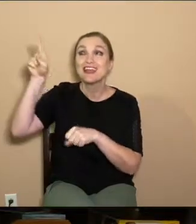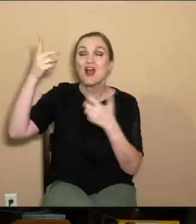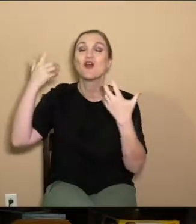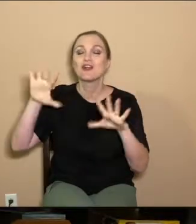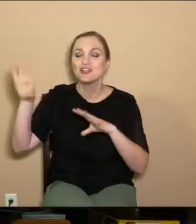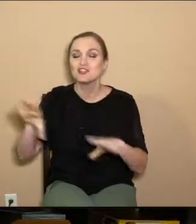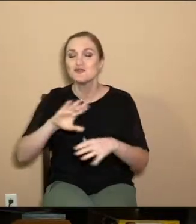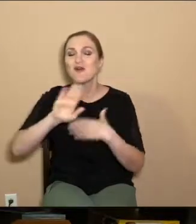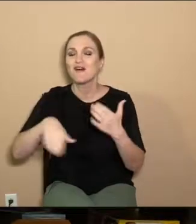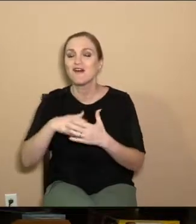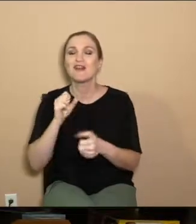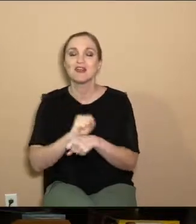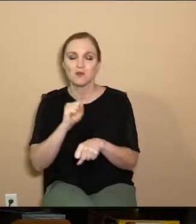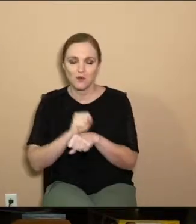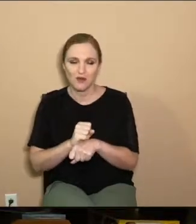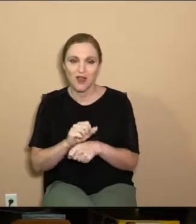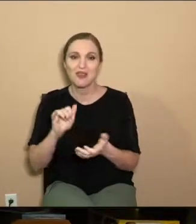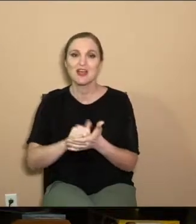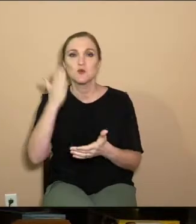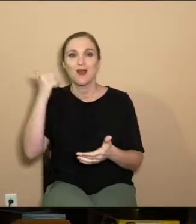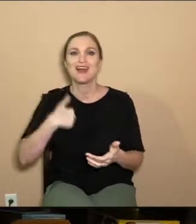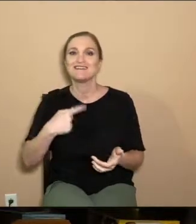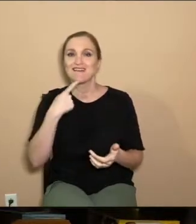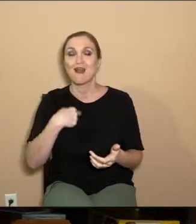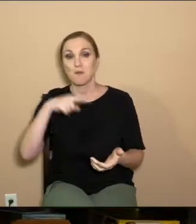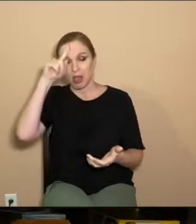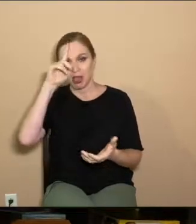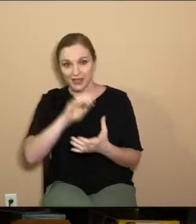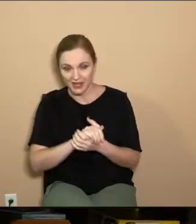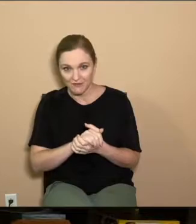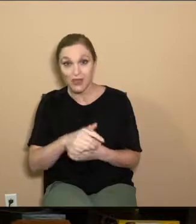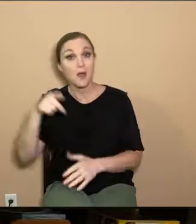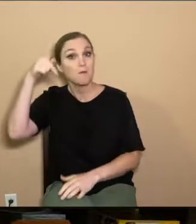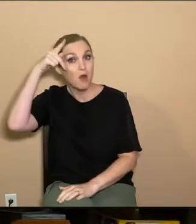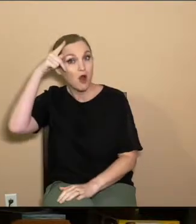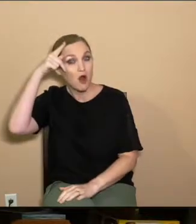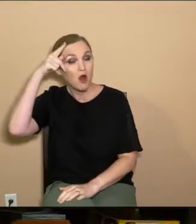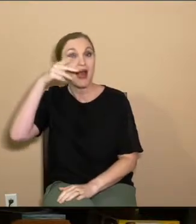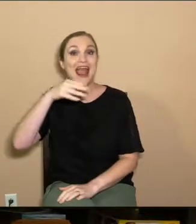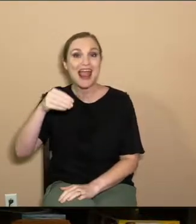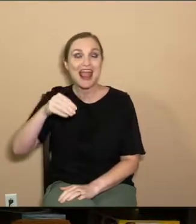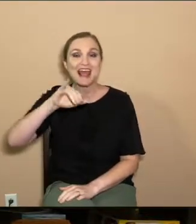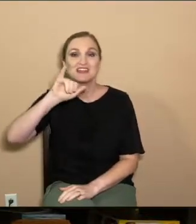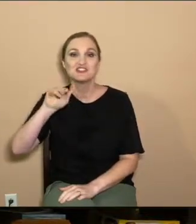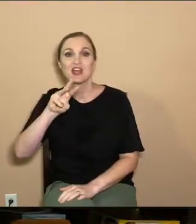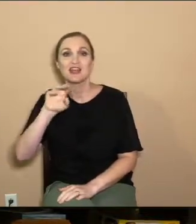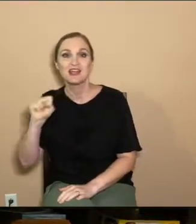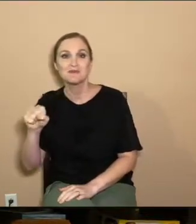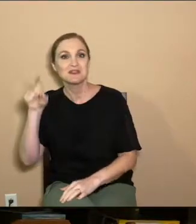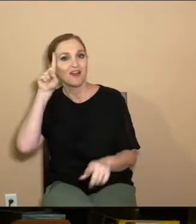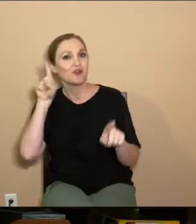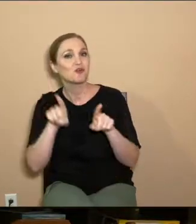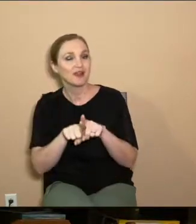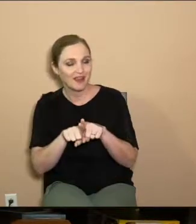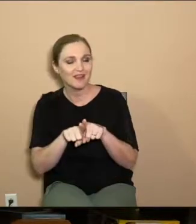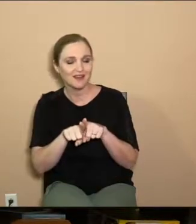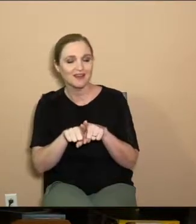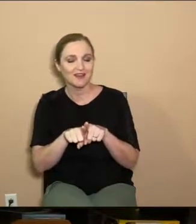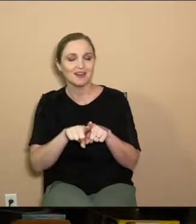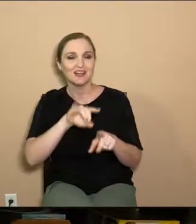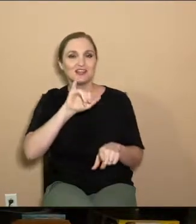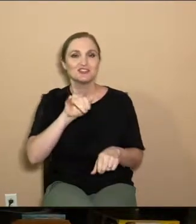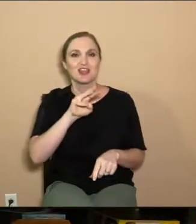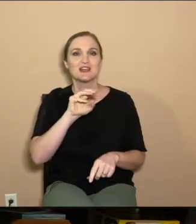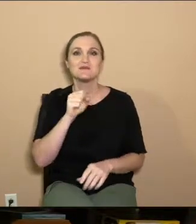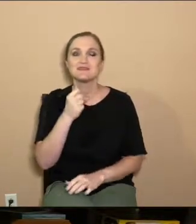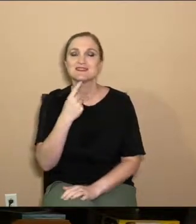work. And so that is why I say that I believe that Paul and James' teachings are completely complementary because James is